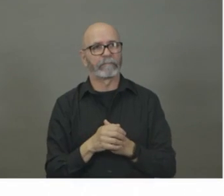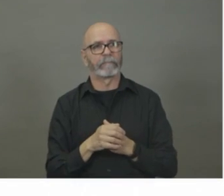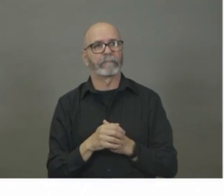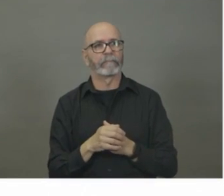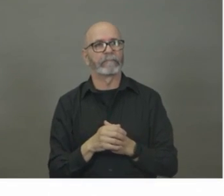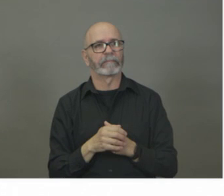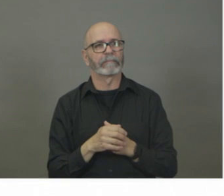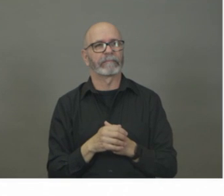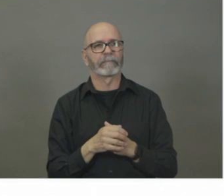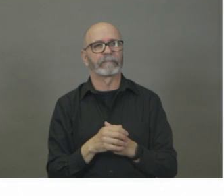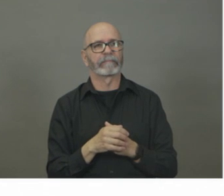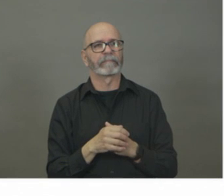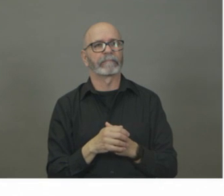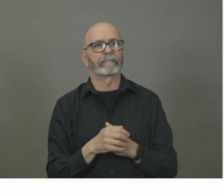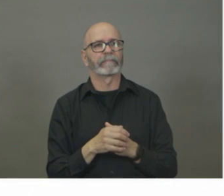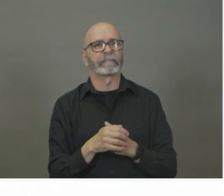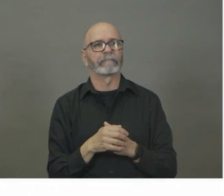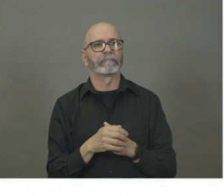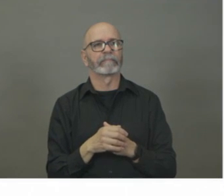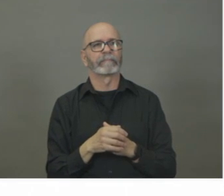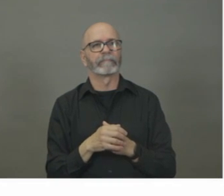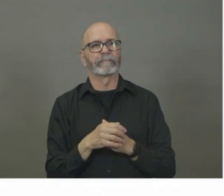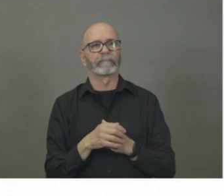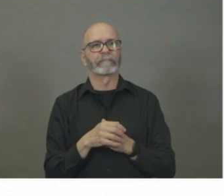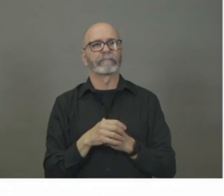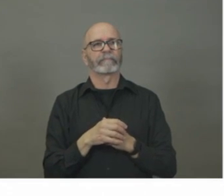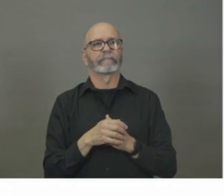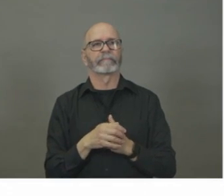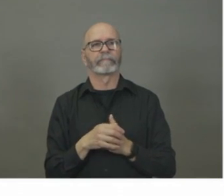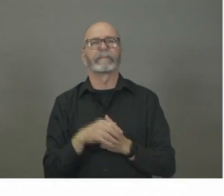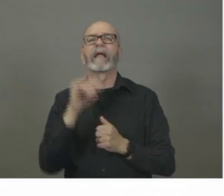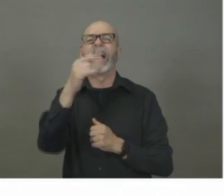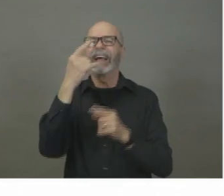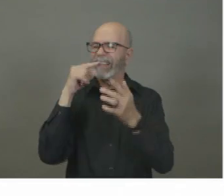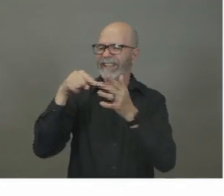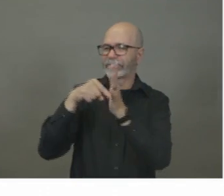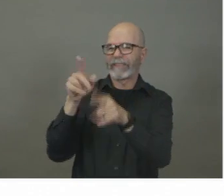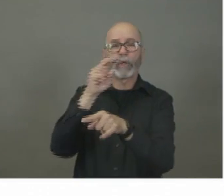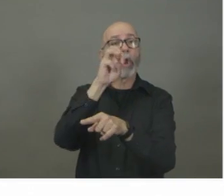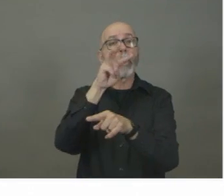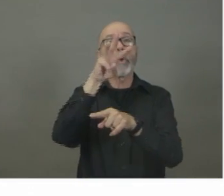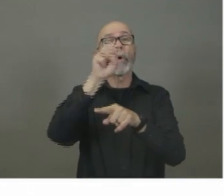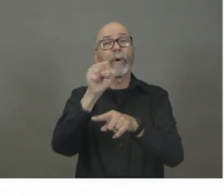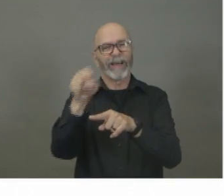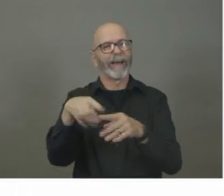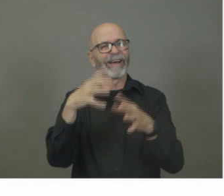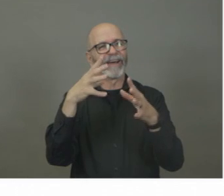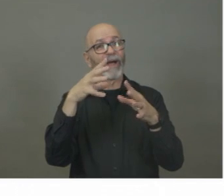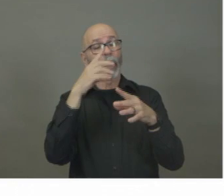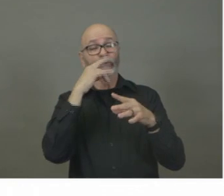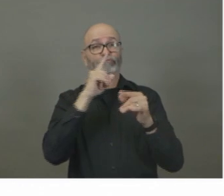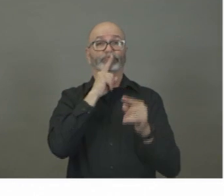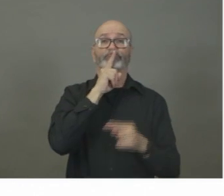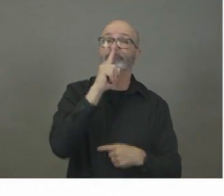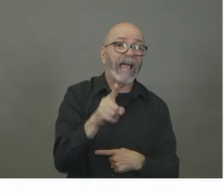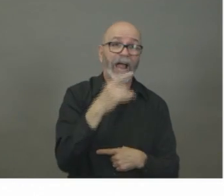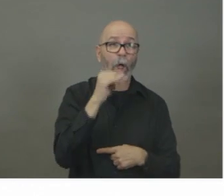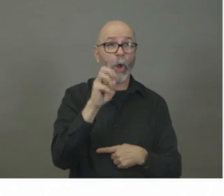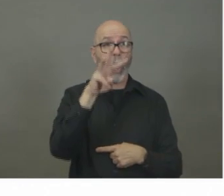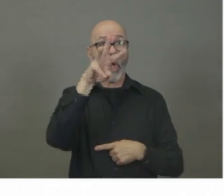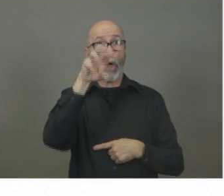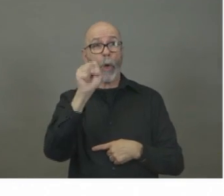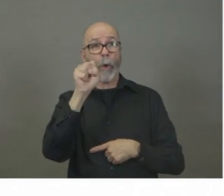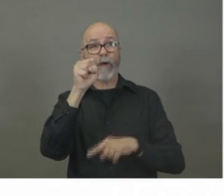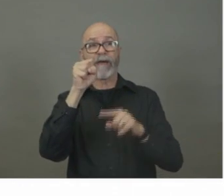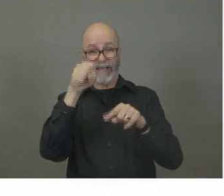a particular, uh, news organization. And, um, and included the text. It would look like a, a social media post from a news outlet, um,